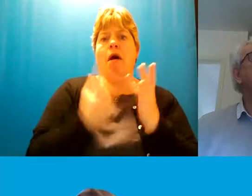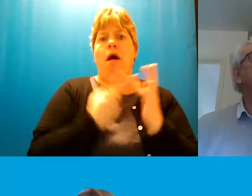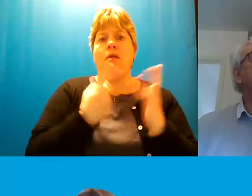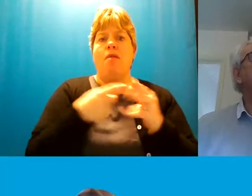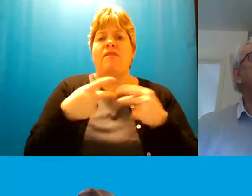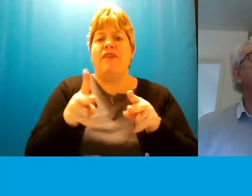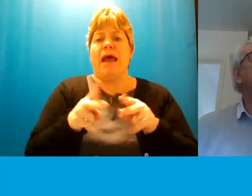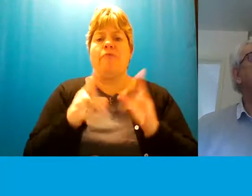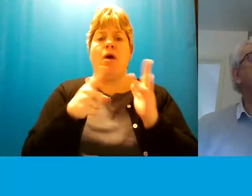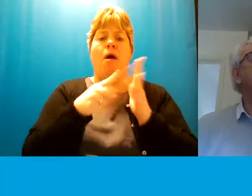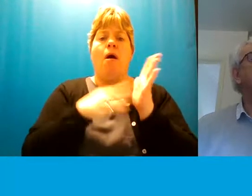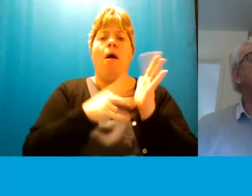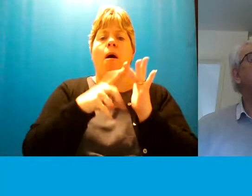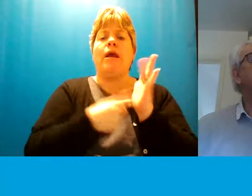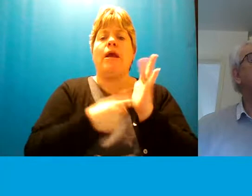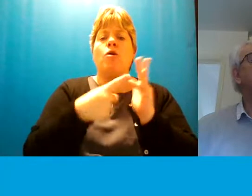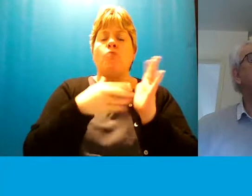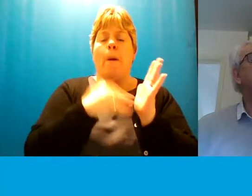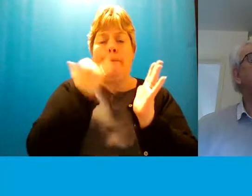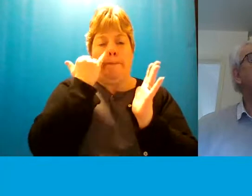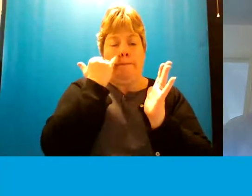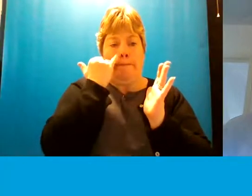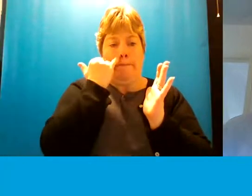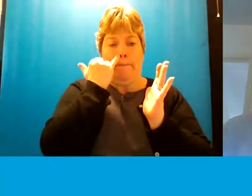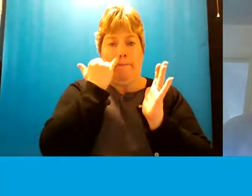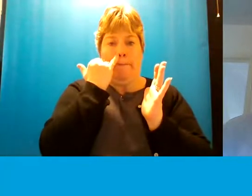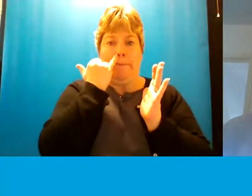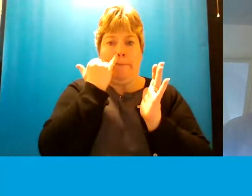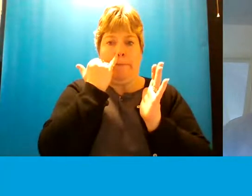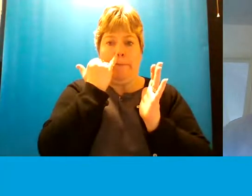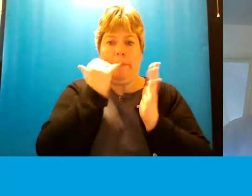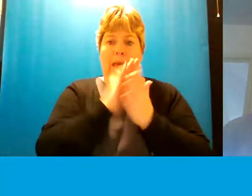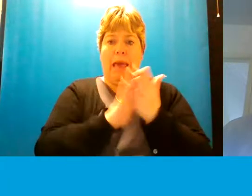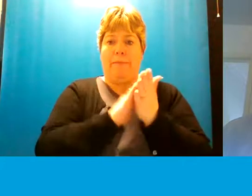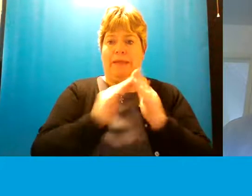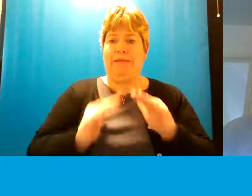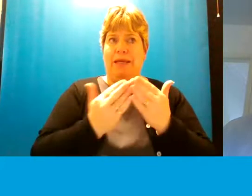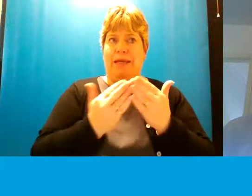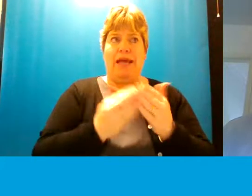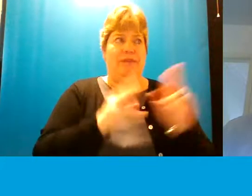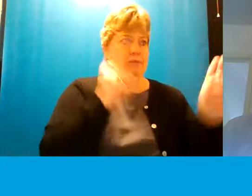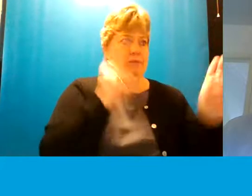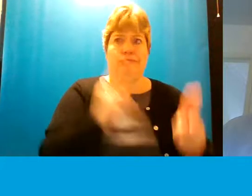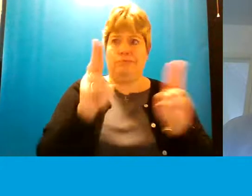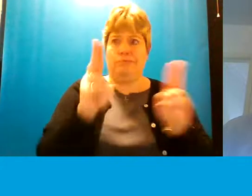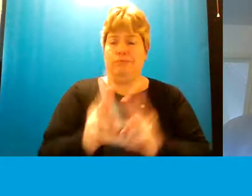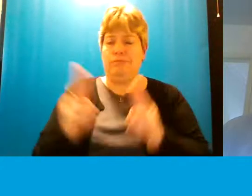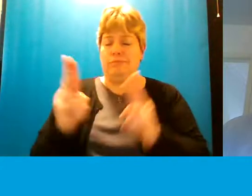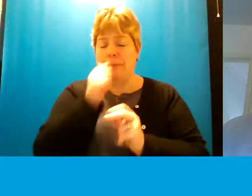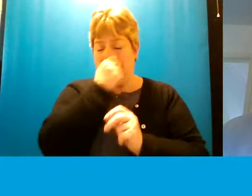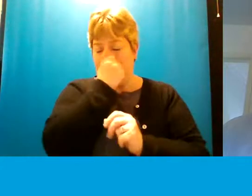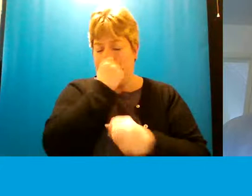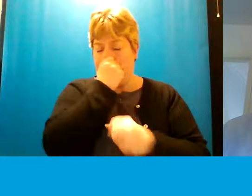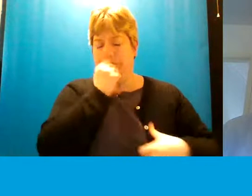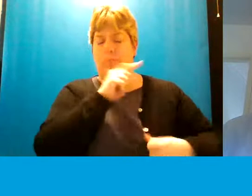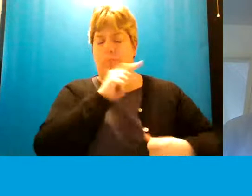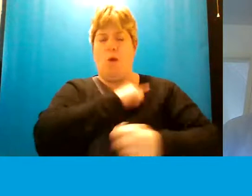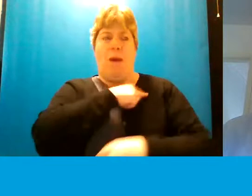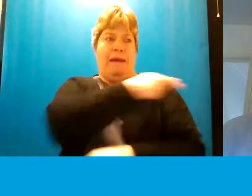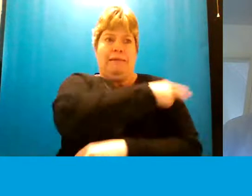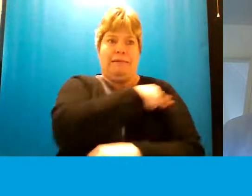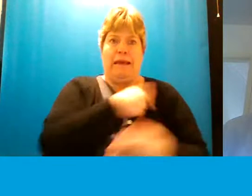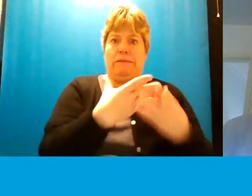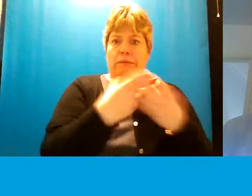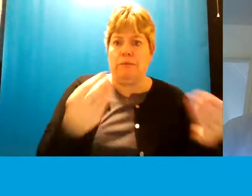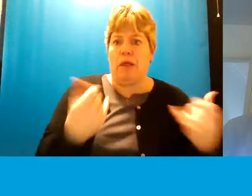resulted in you know um reduced service provision across all organizations because of staff um absence due to